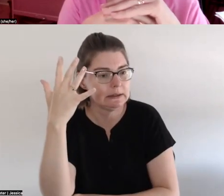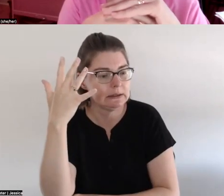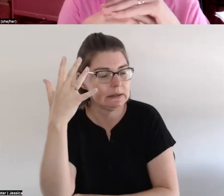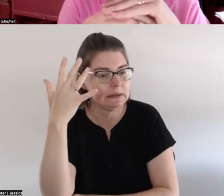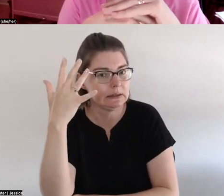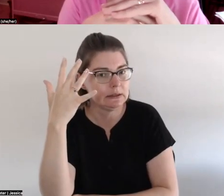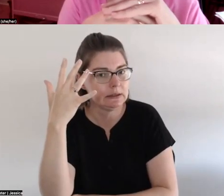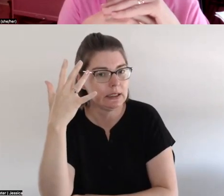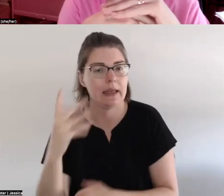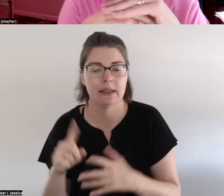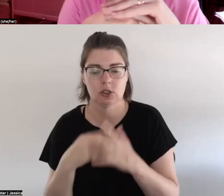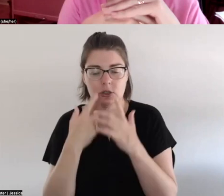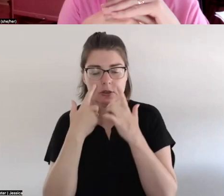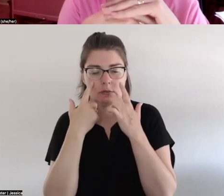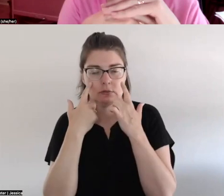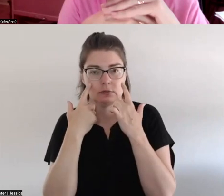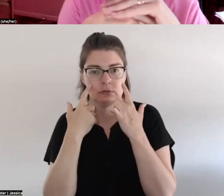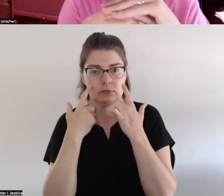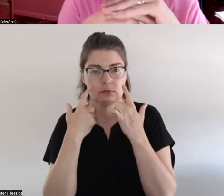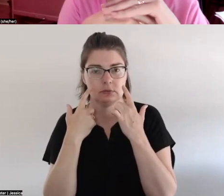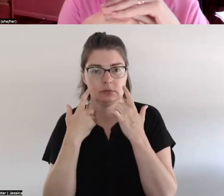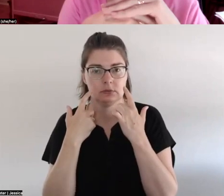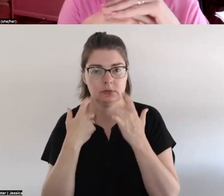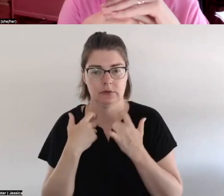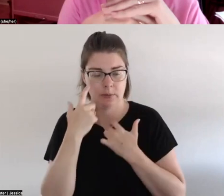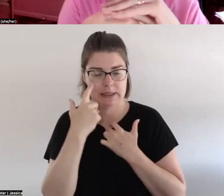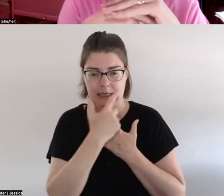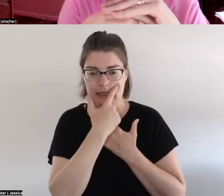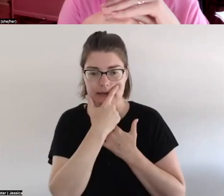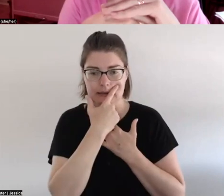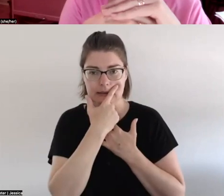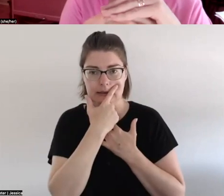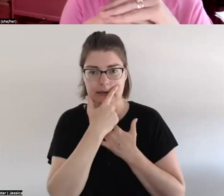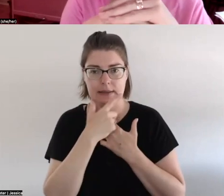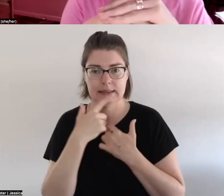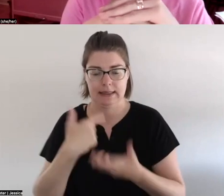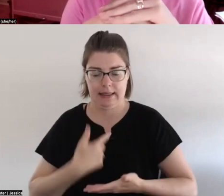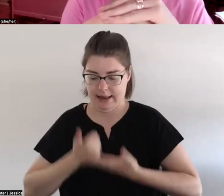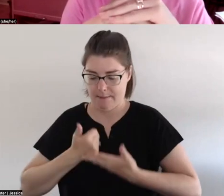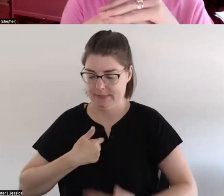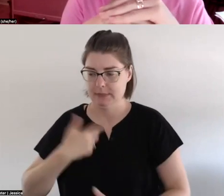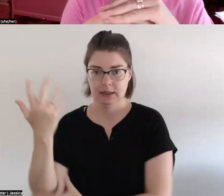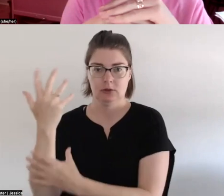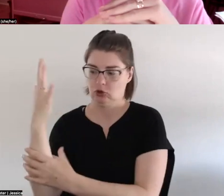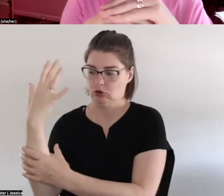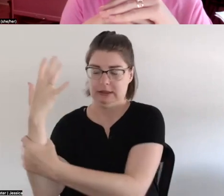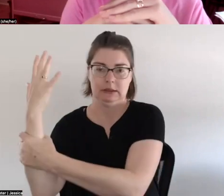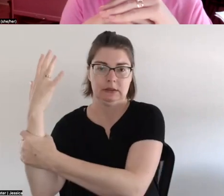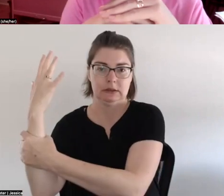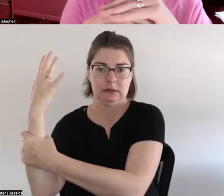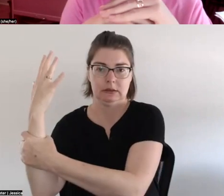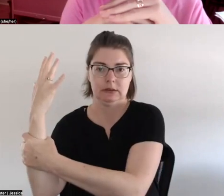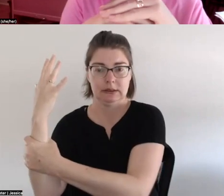these tears start to come from his eyes and he says it's helping you i said yeah